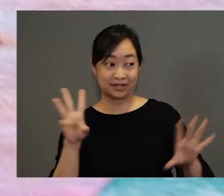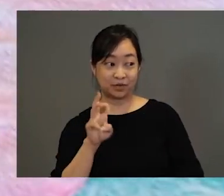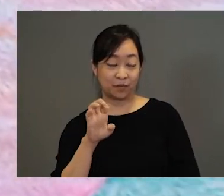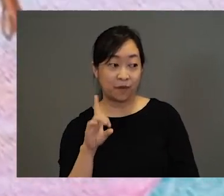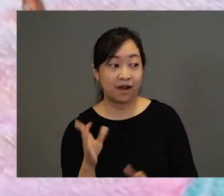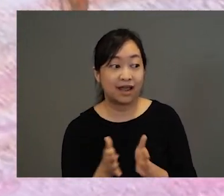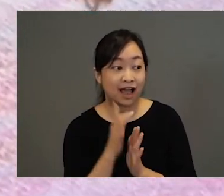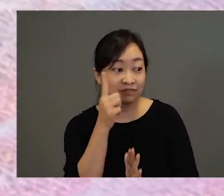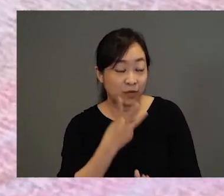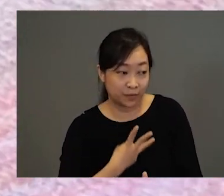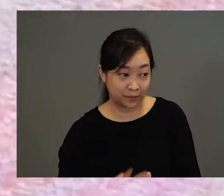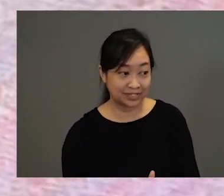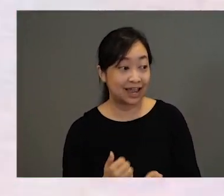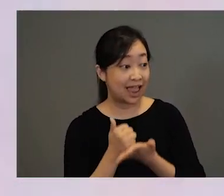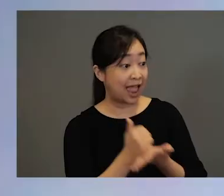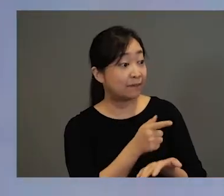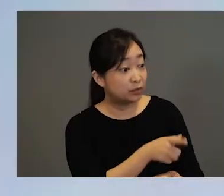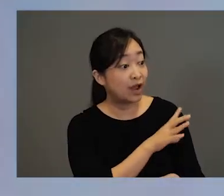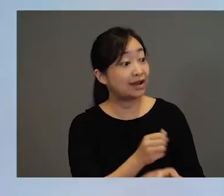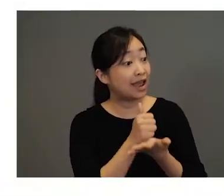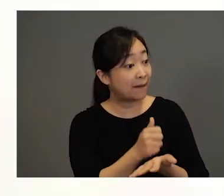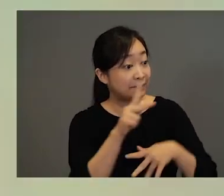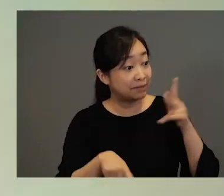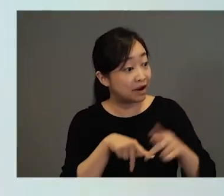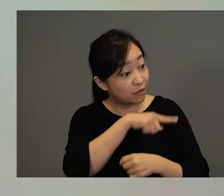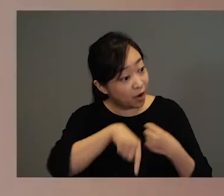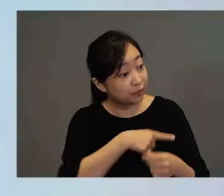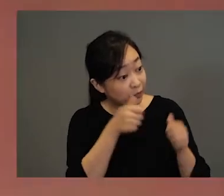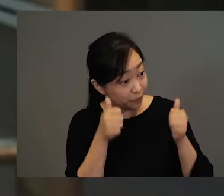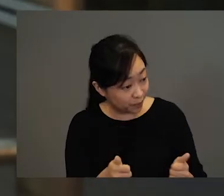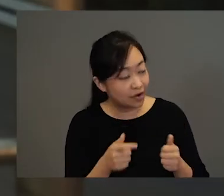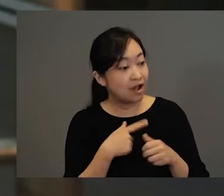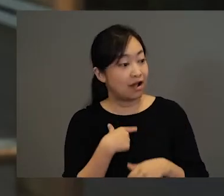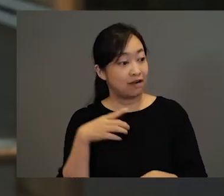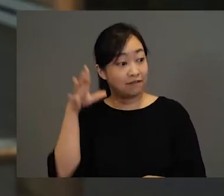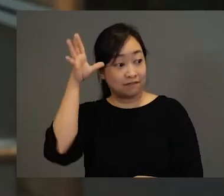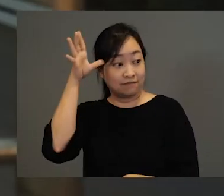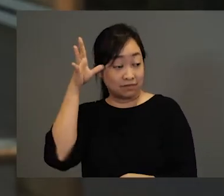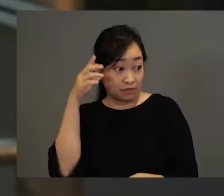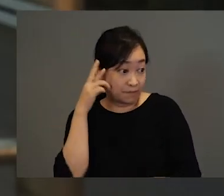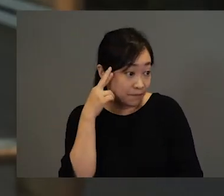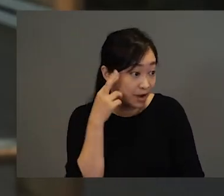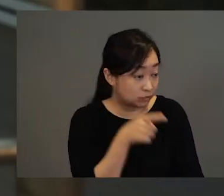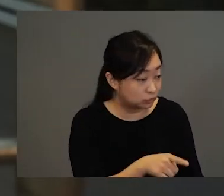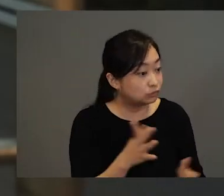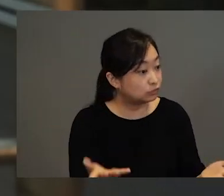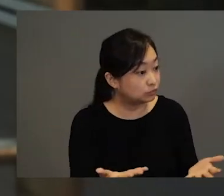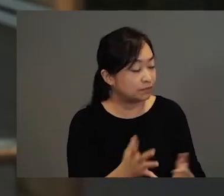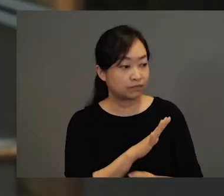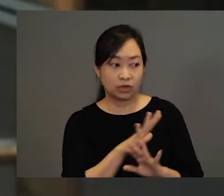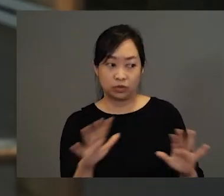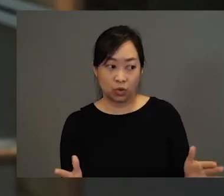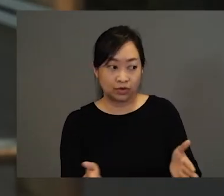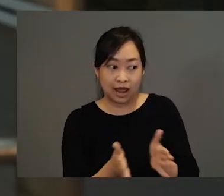wand to ask for wishes that would help him and the people around him. His father, the woodcutter, reminded the little boy